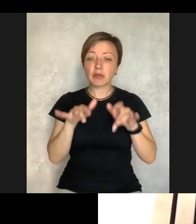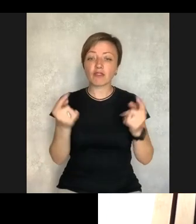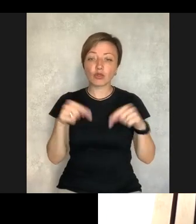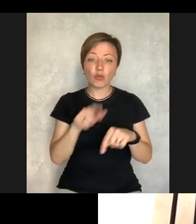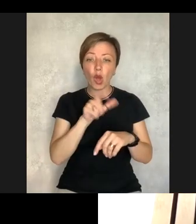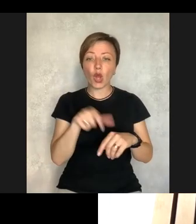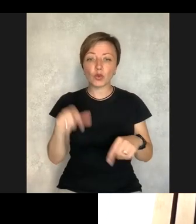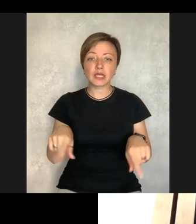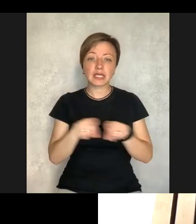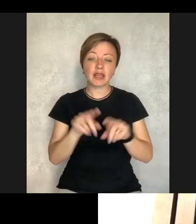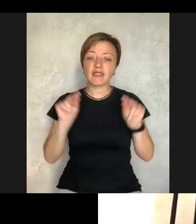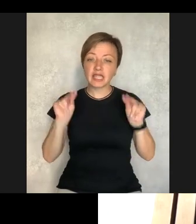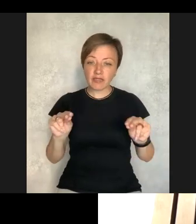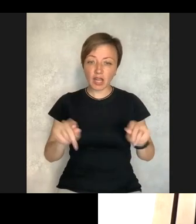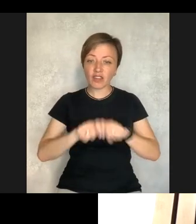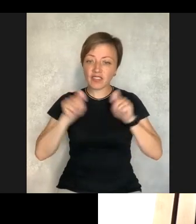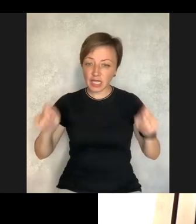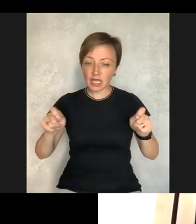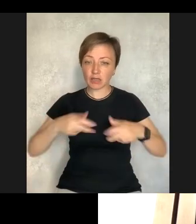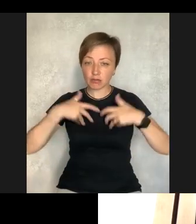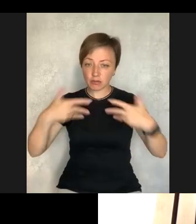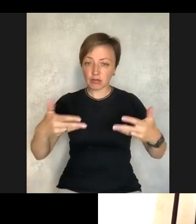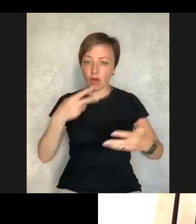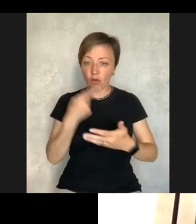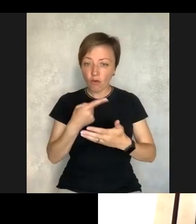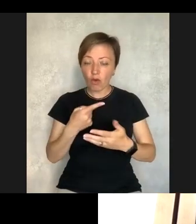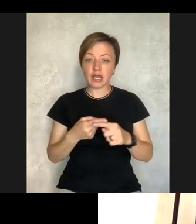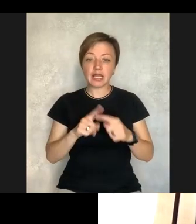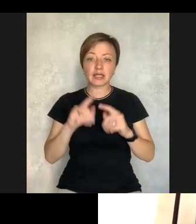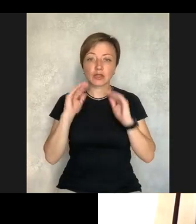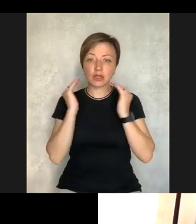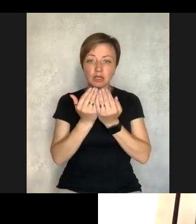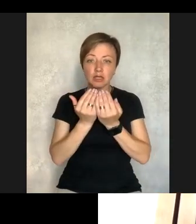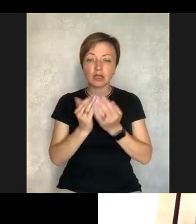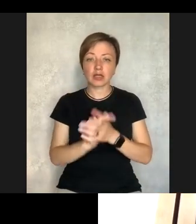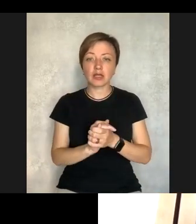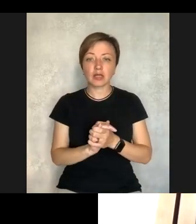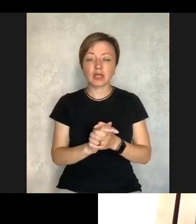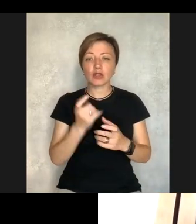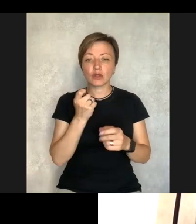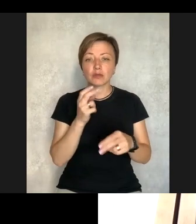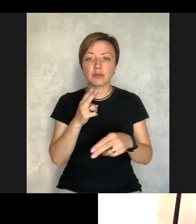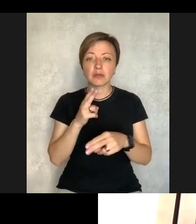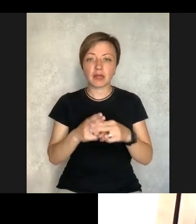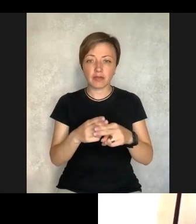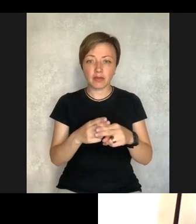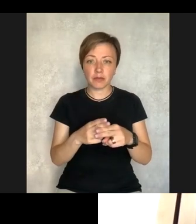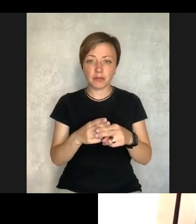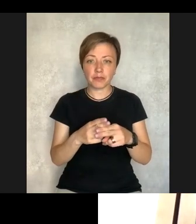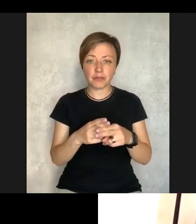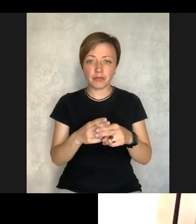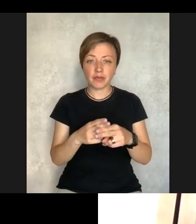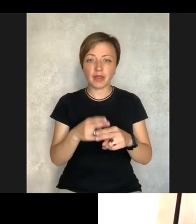with autism in Switzerland. It's because people are ready to openly speak about this. I'm sorry,